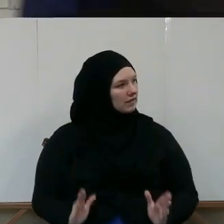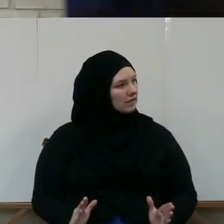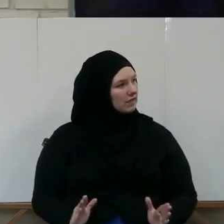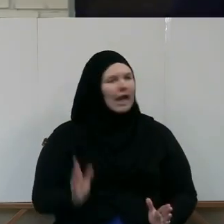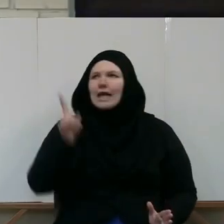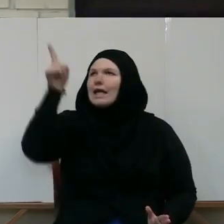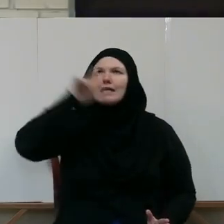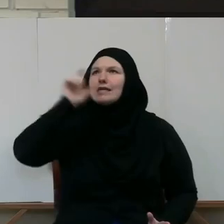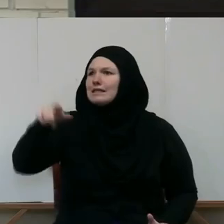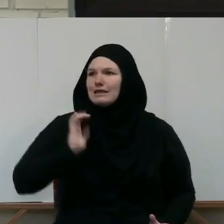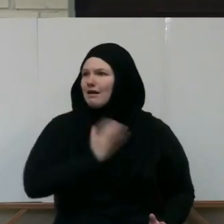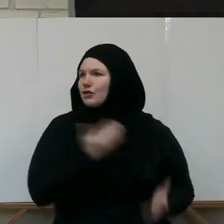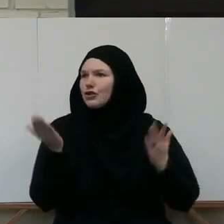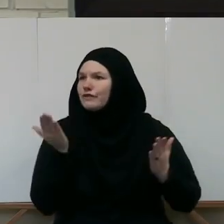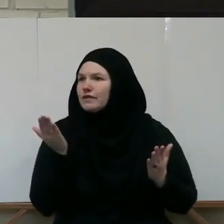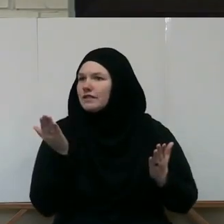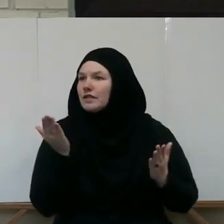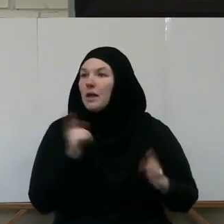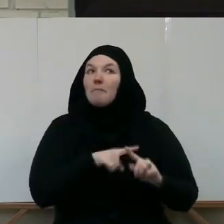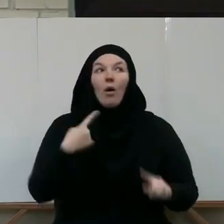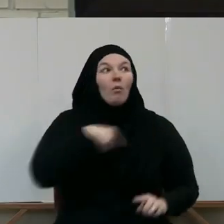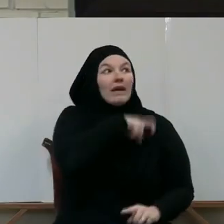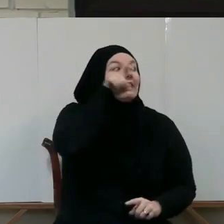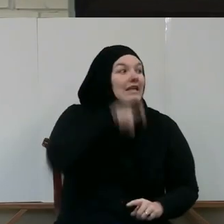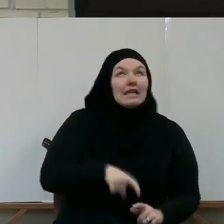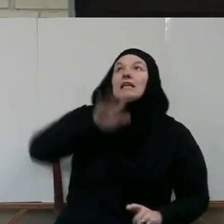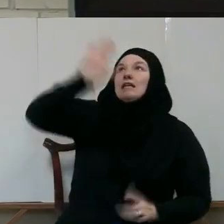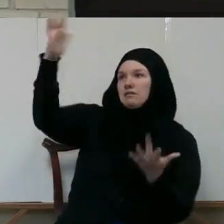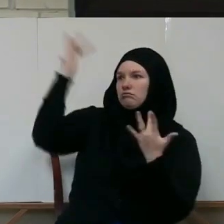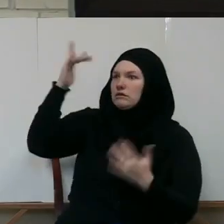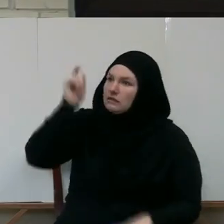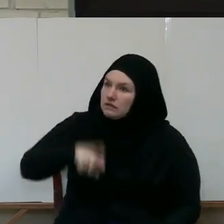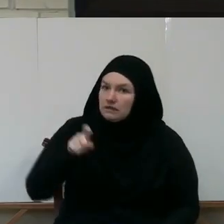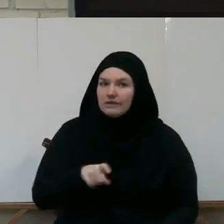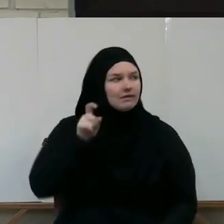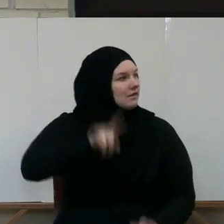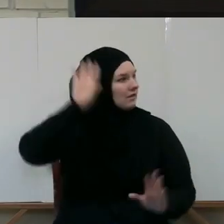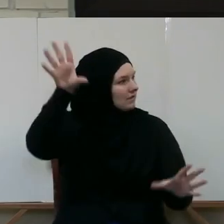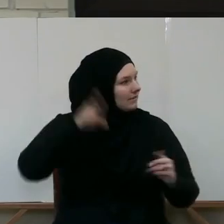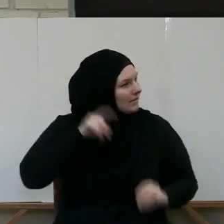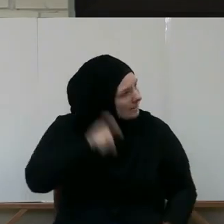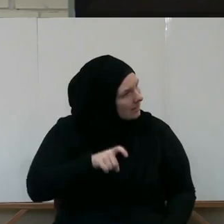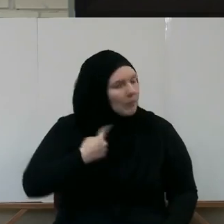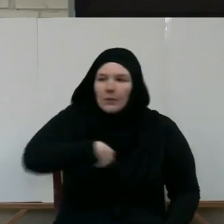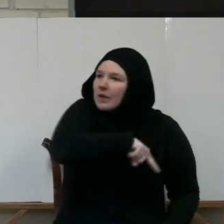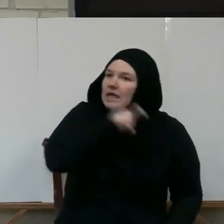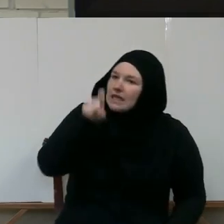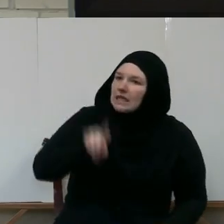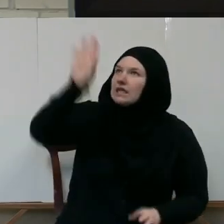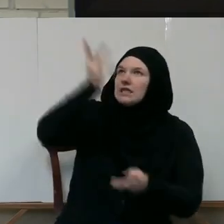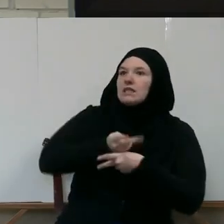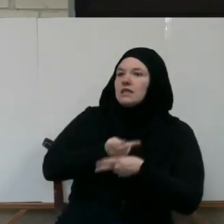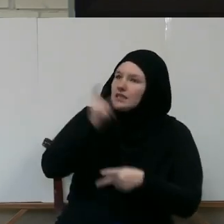he needs our service, but that we need his mercy. We need his acceptance. We need his care.